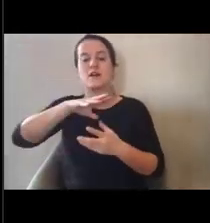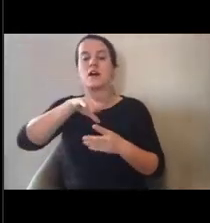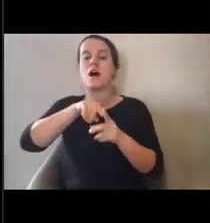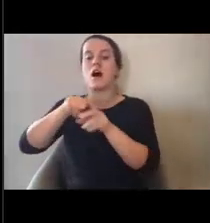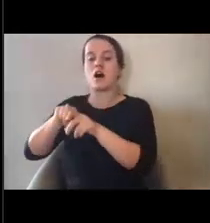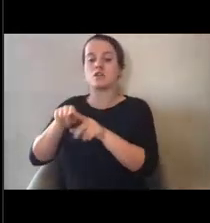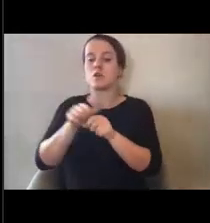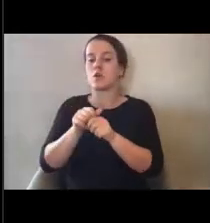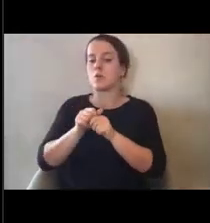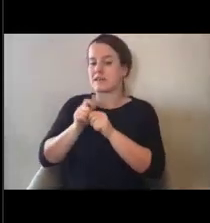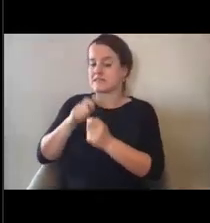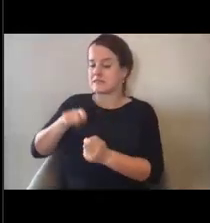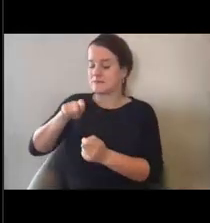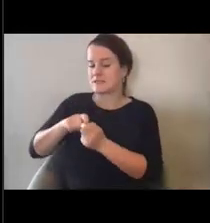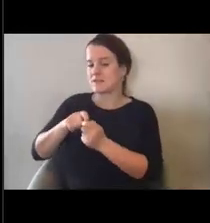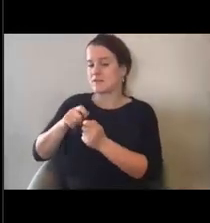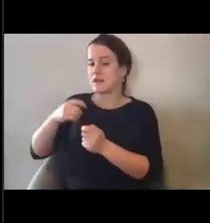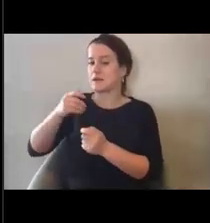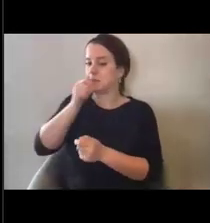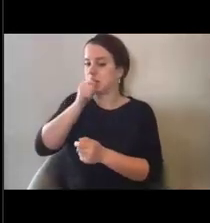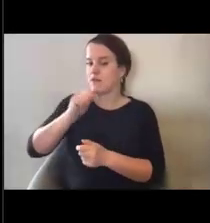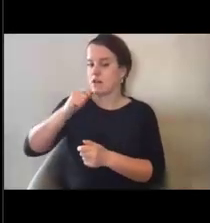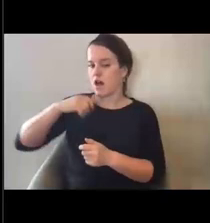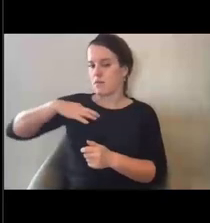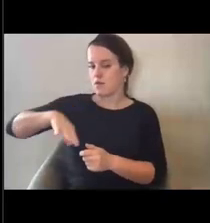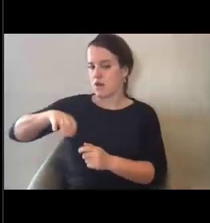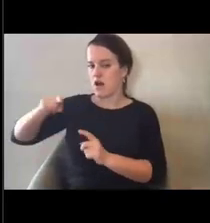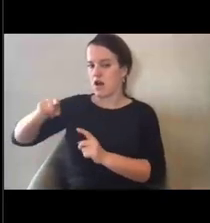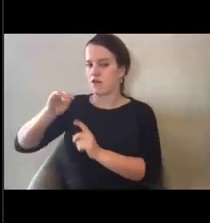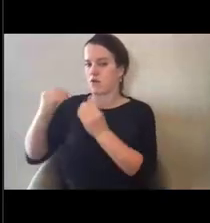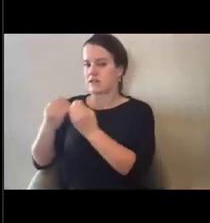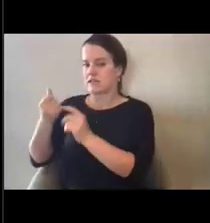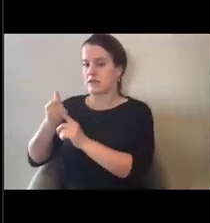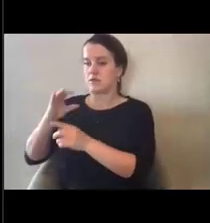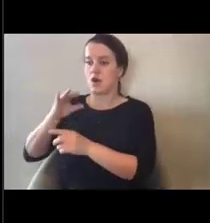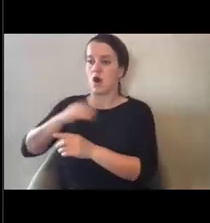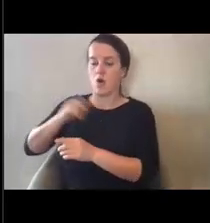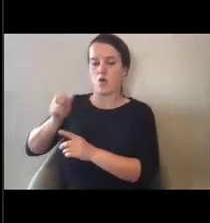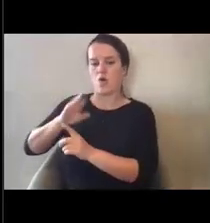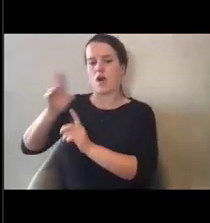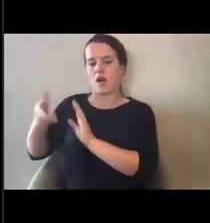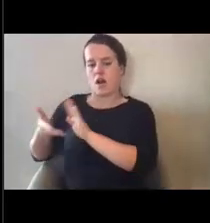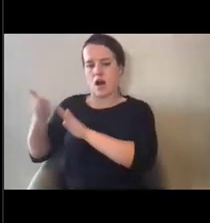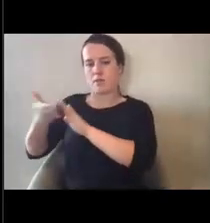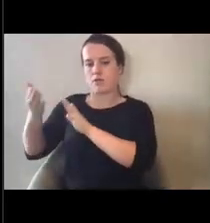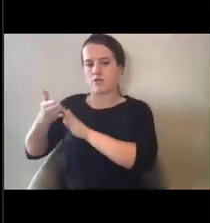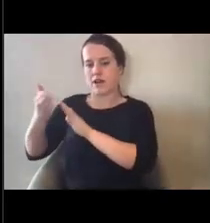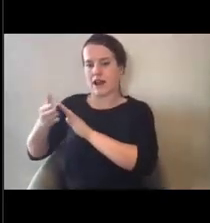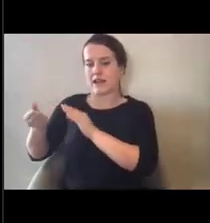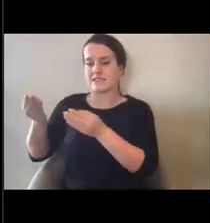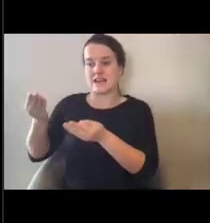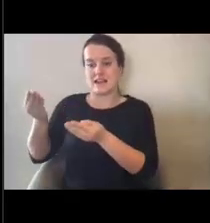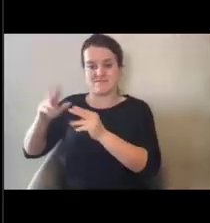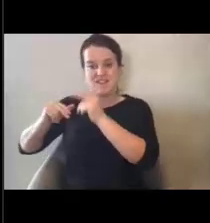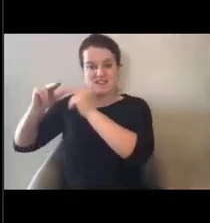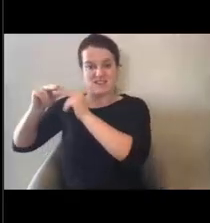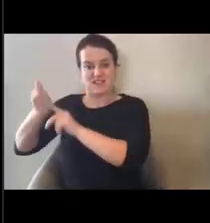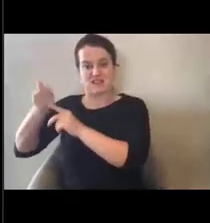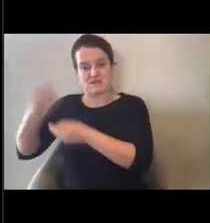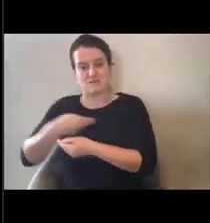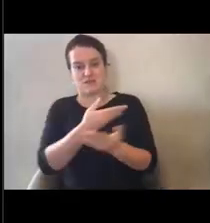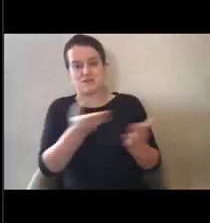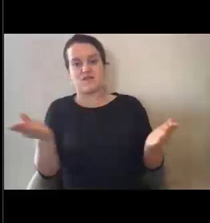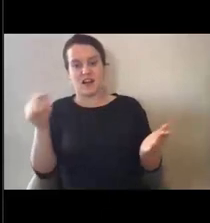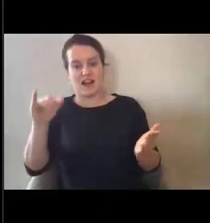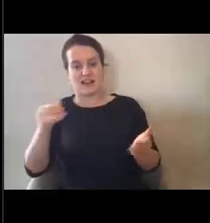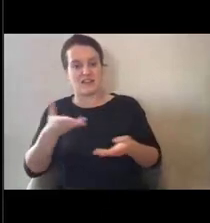certain private nonprofit organizations that own or operate a facility that provides an eligible service as defined in the Stafford Act,